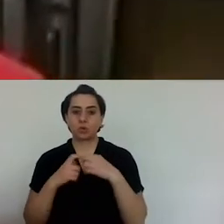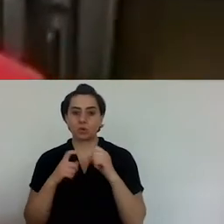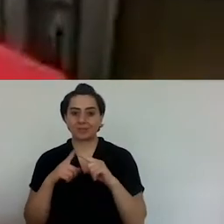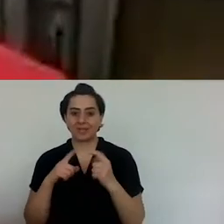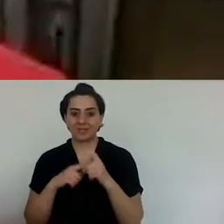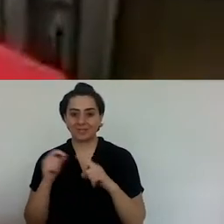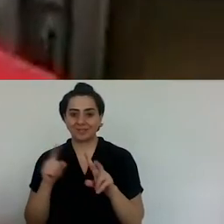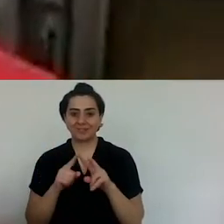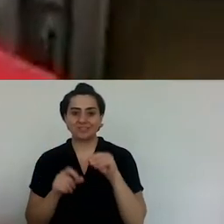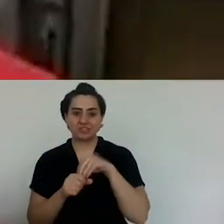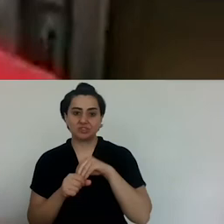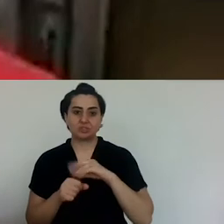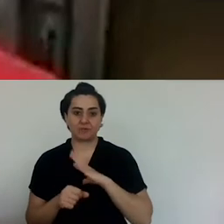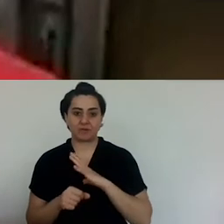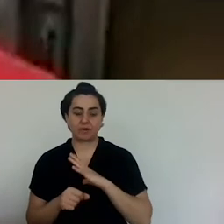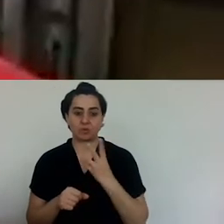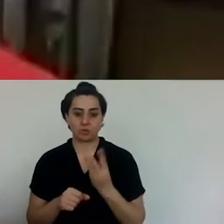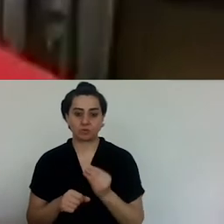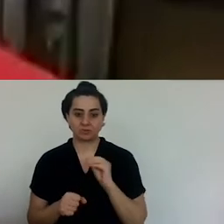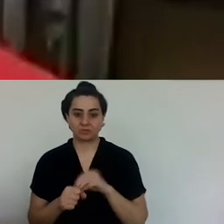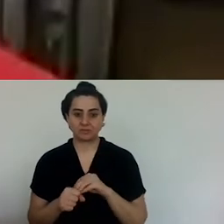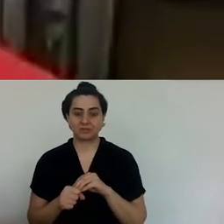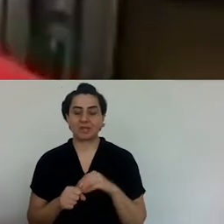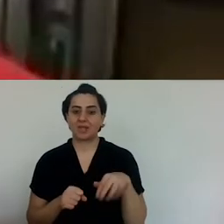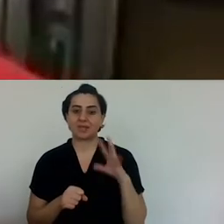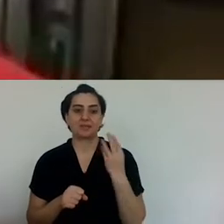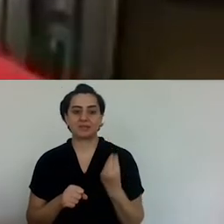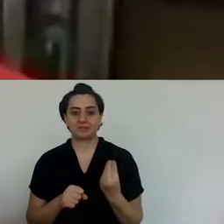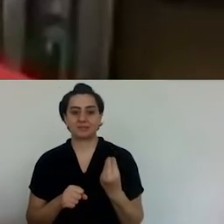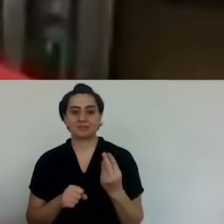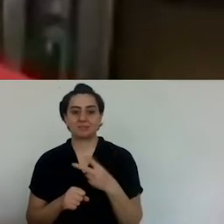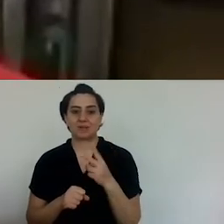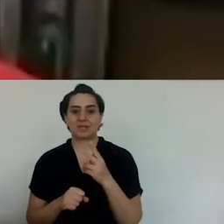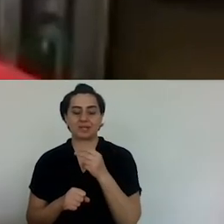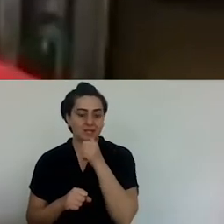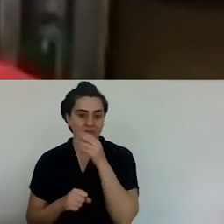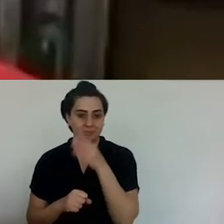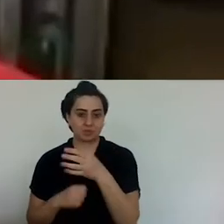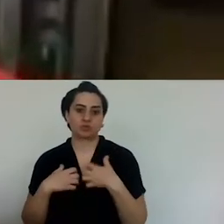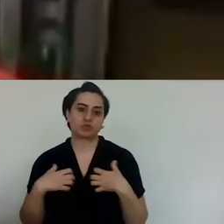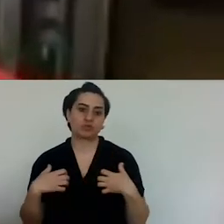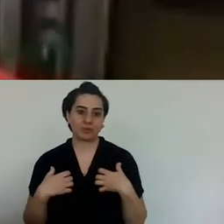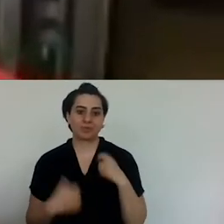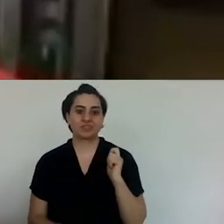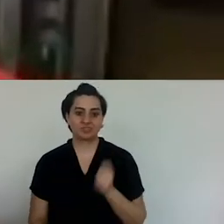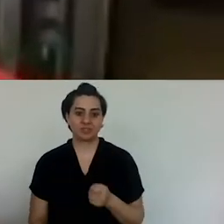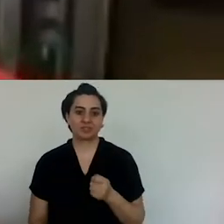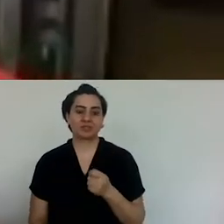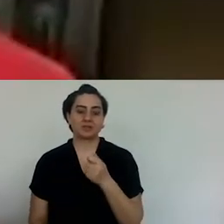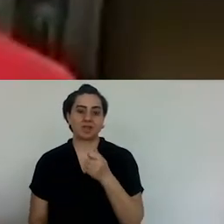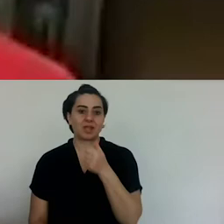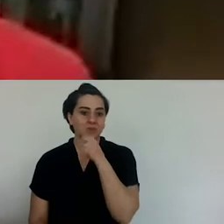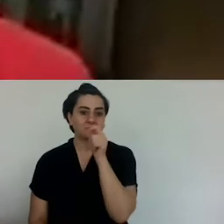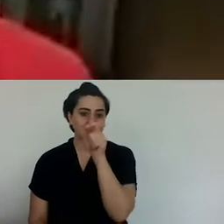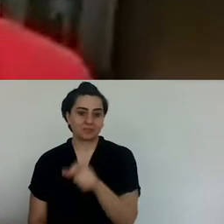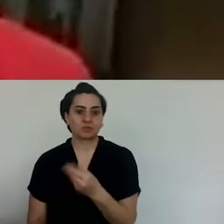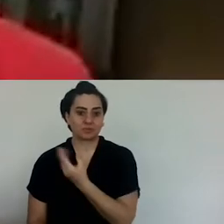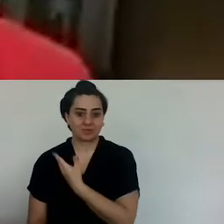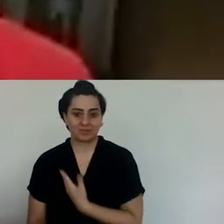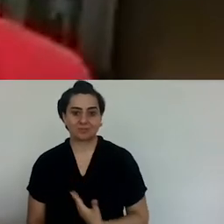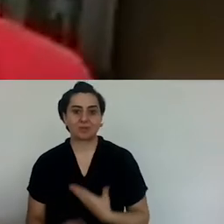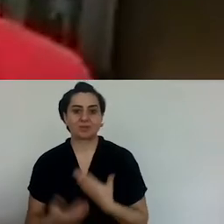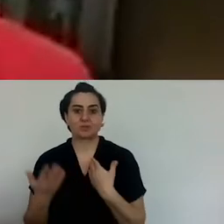quickly because they contain protein as well. That is why the best option, these are